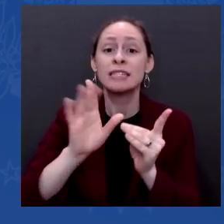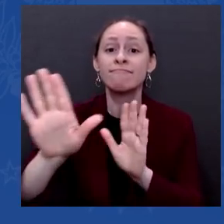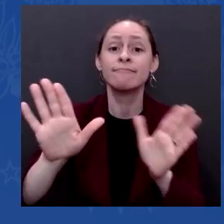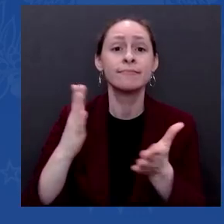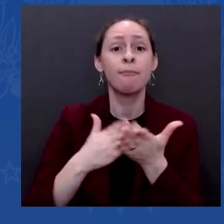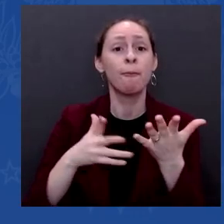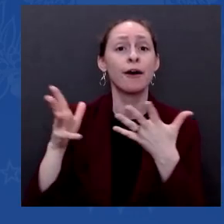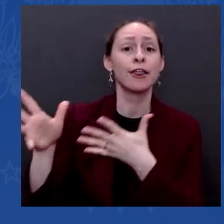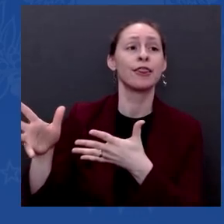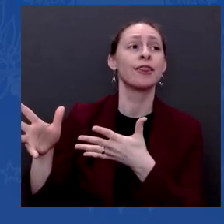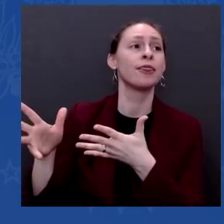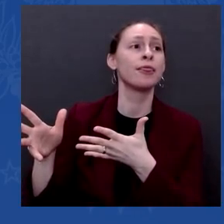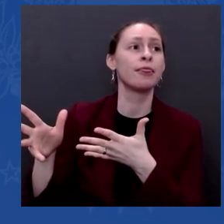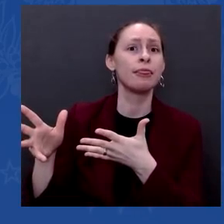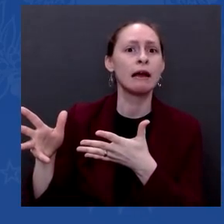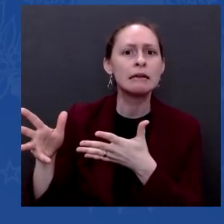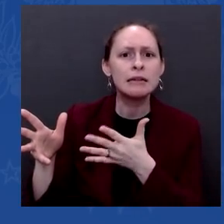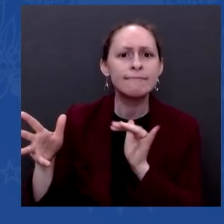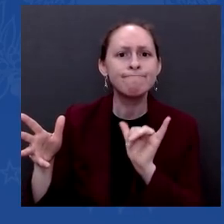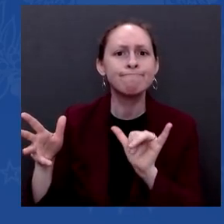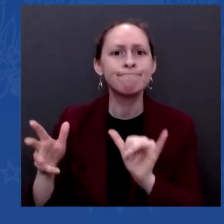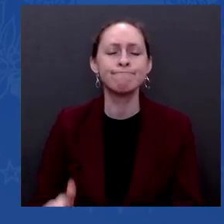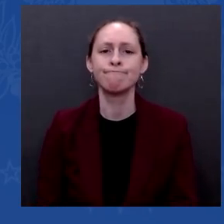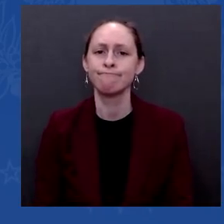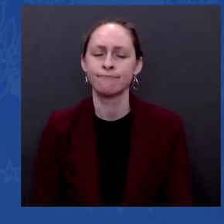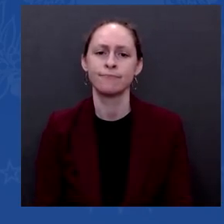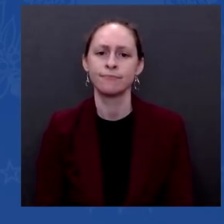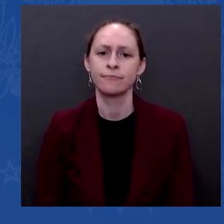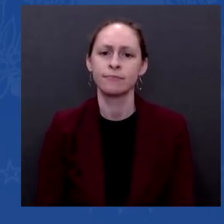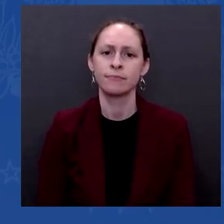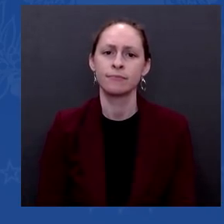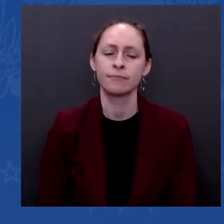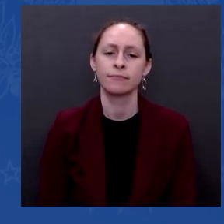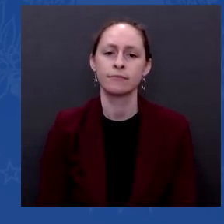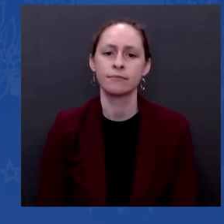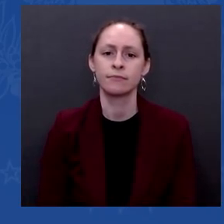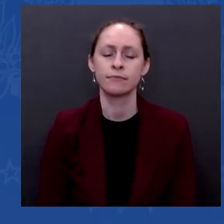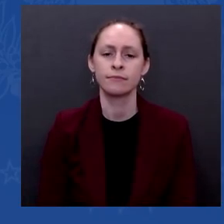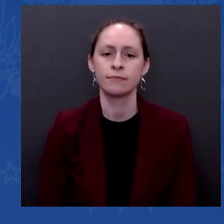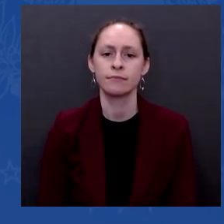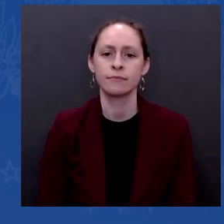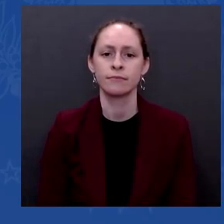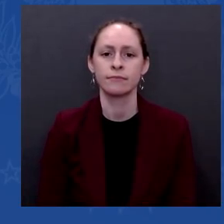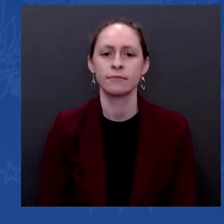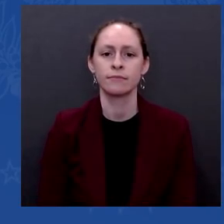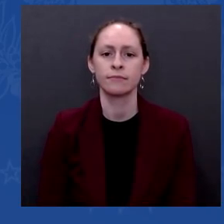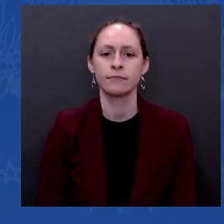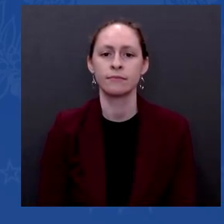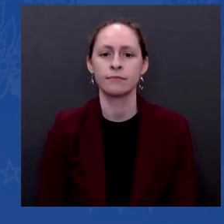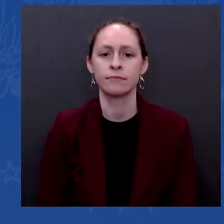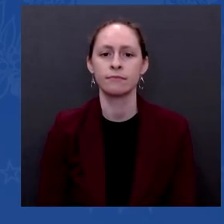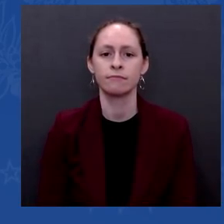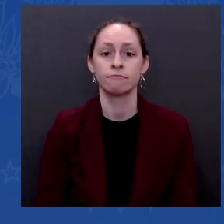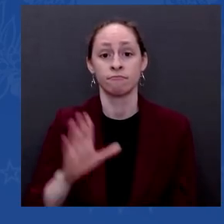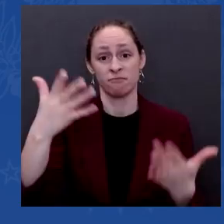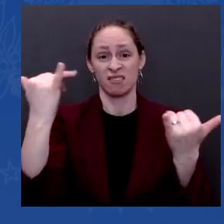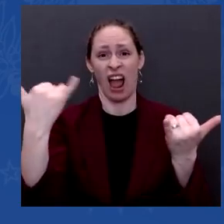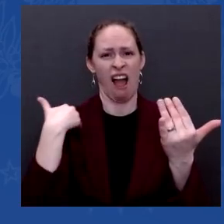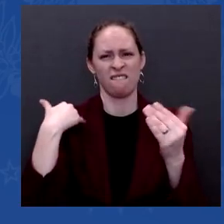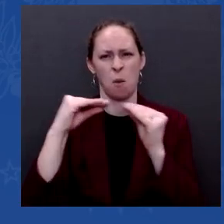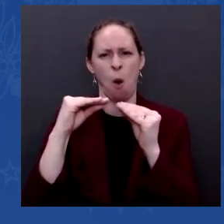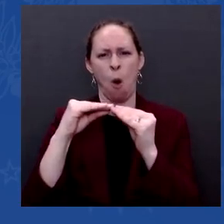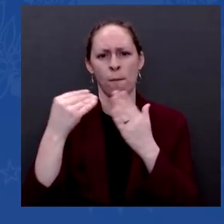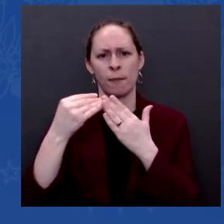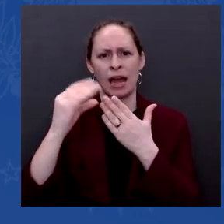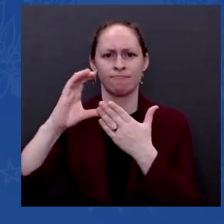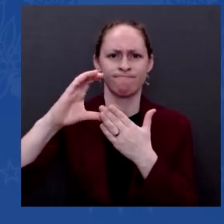another $10 billion for testing of students in the schools. So I, I think as time goes on, it's